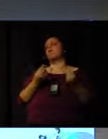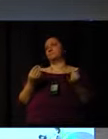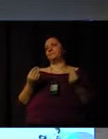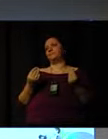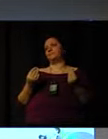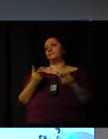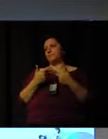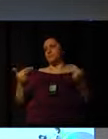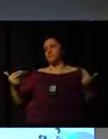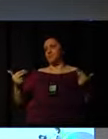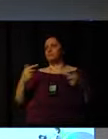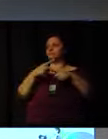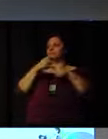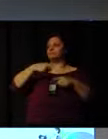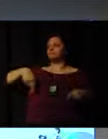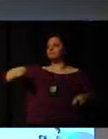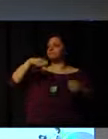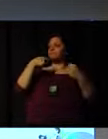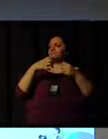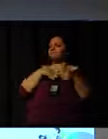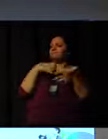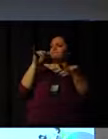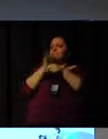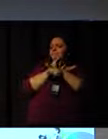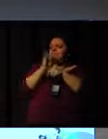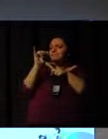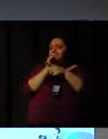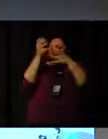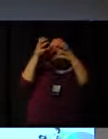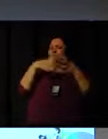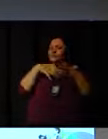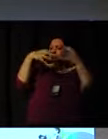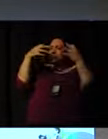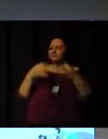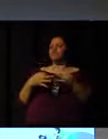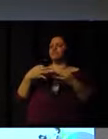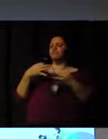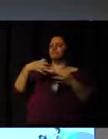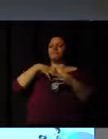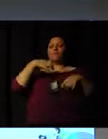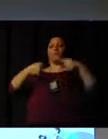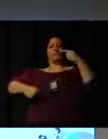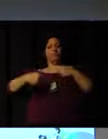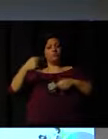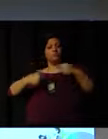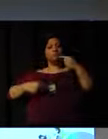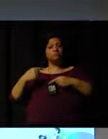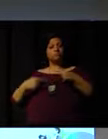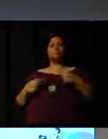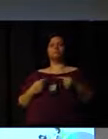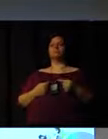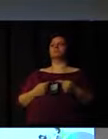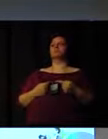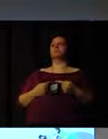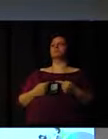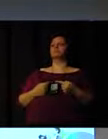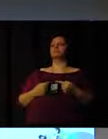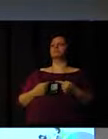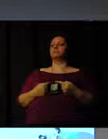need the right strategy at political levels. You need the agency that works in an integrated way.